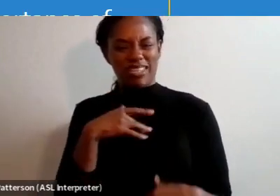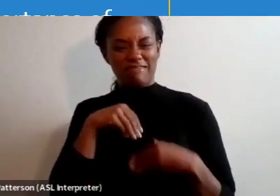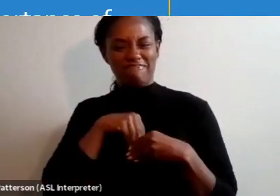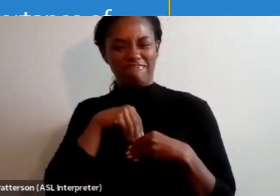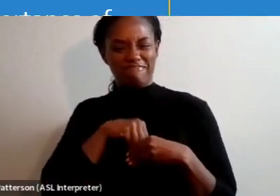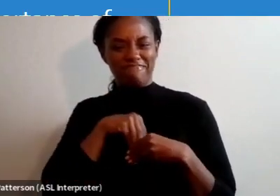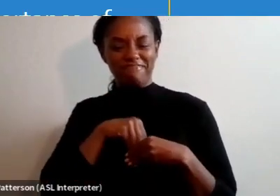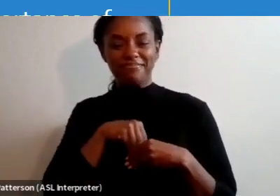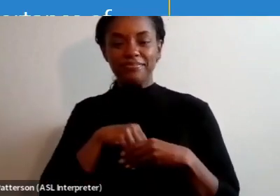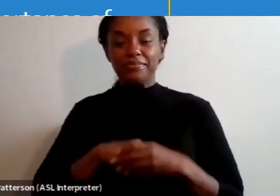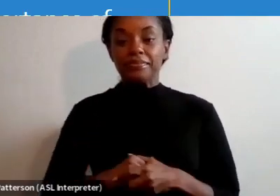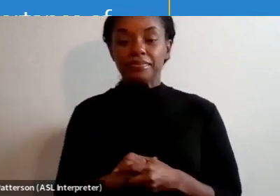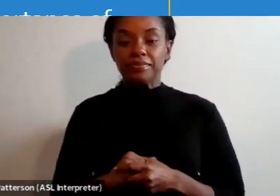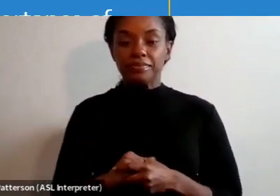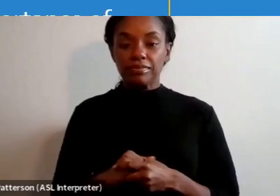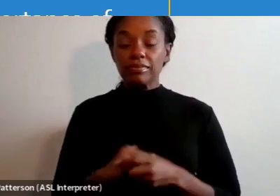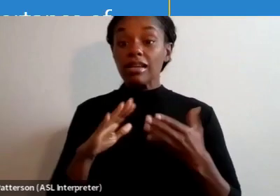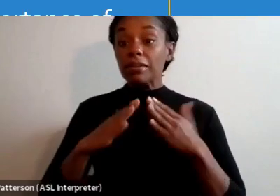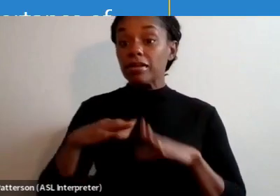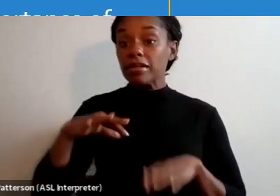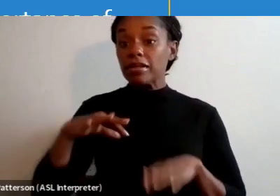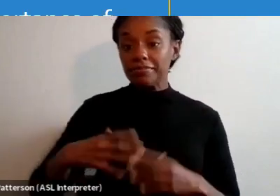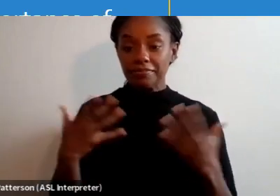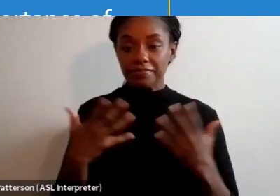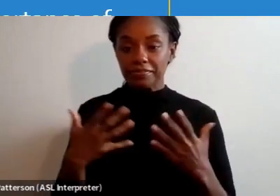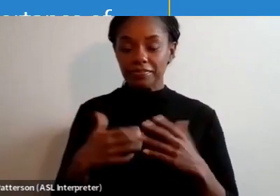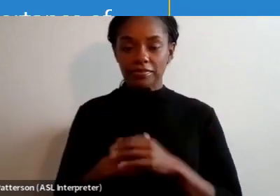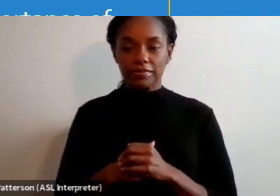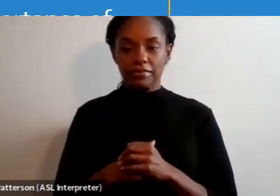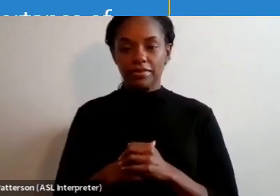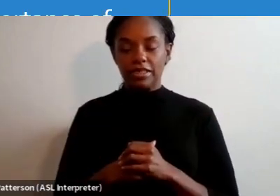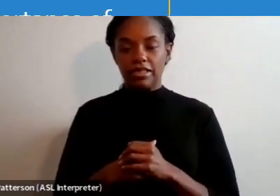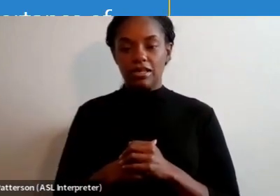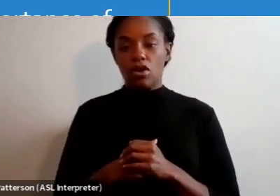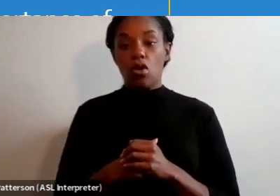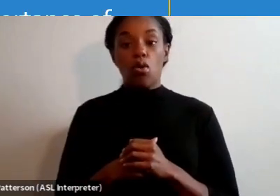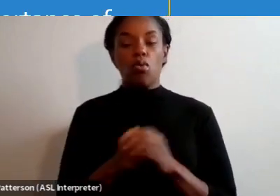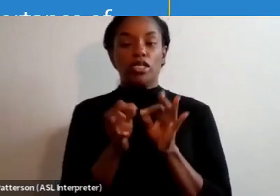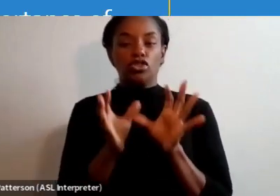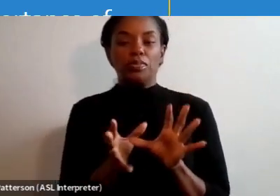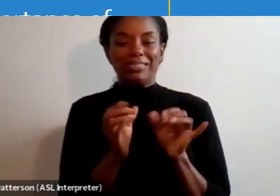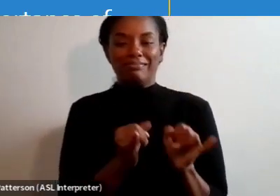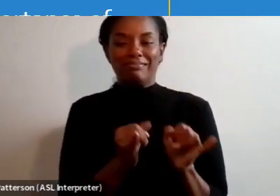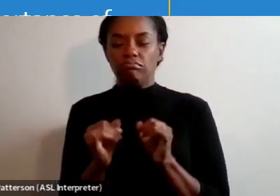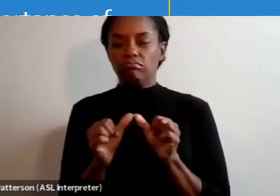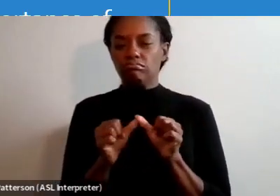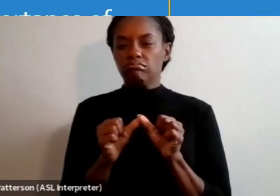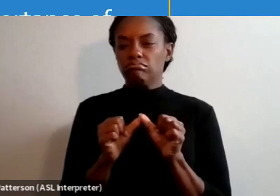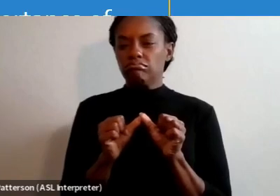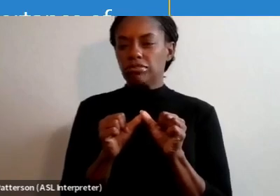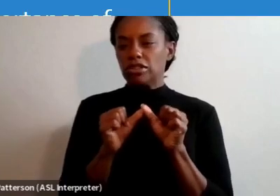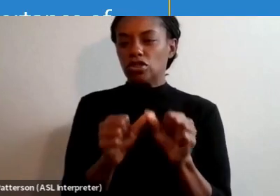Now, what are the community benefits? Well, when interpreters individually and as a profession push forward towards mastery,